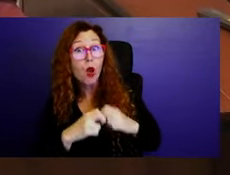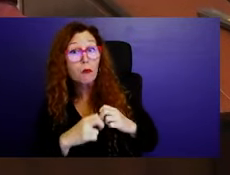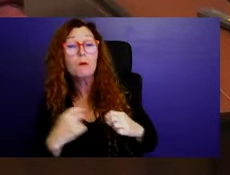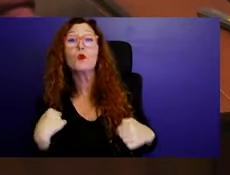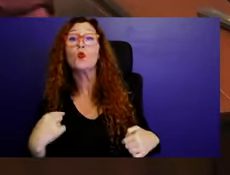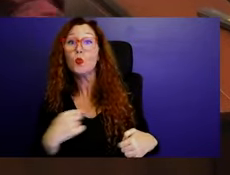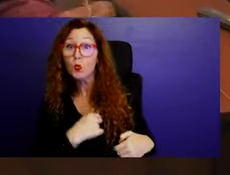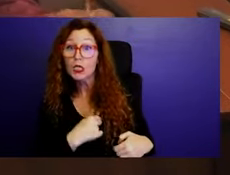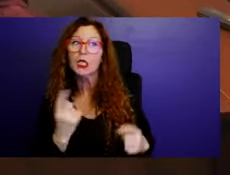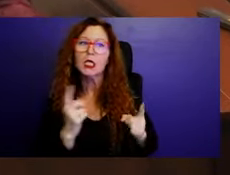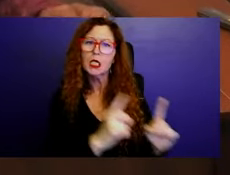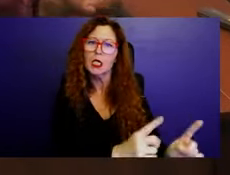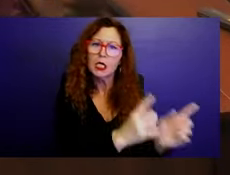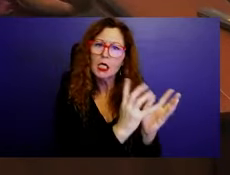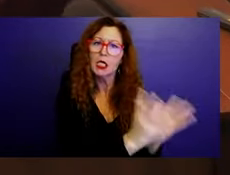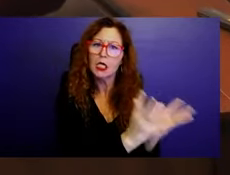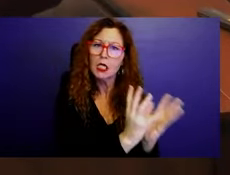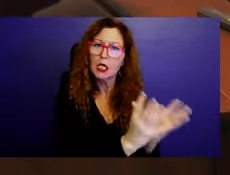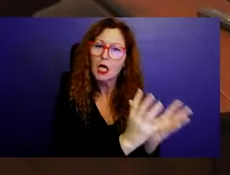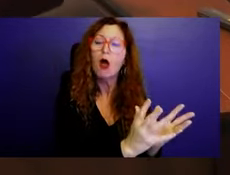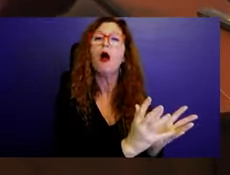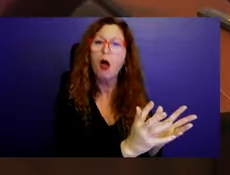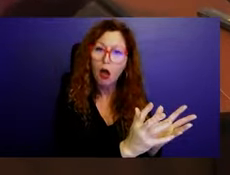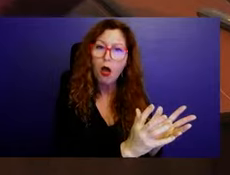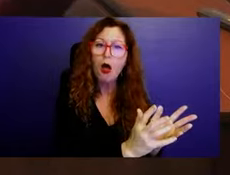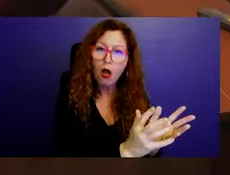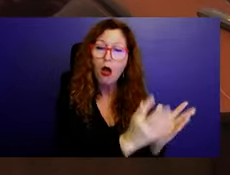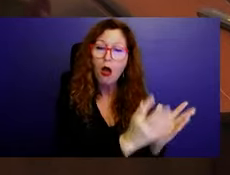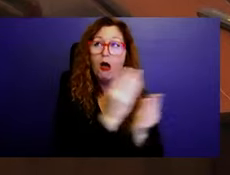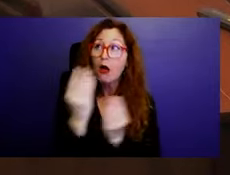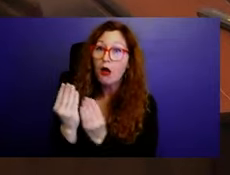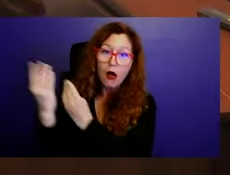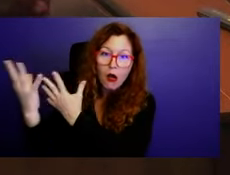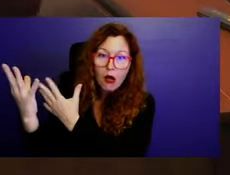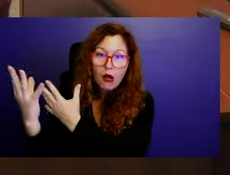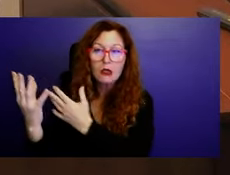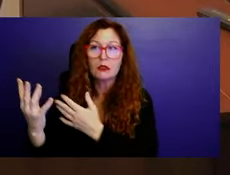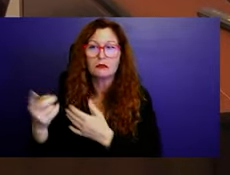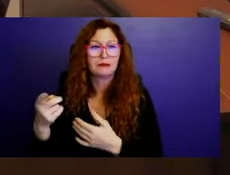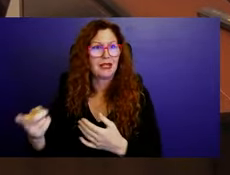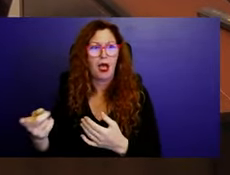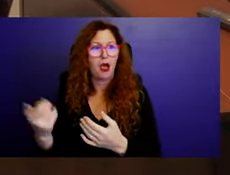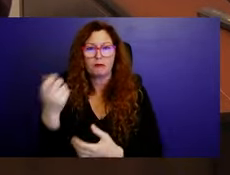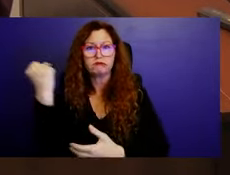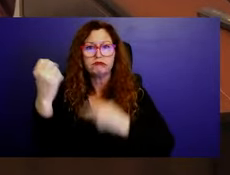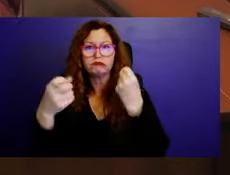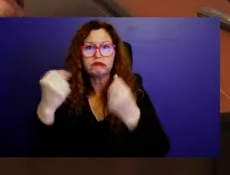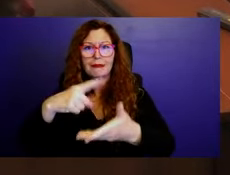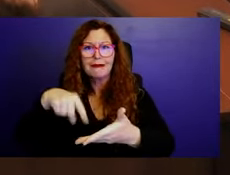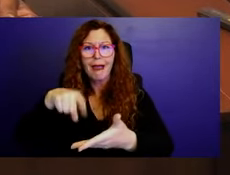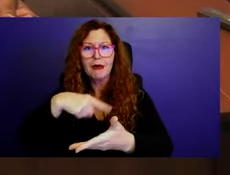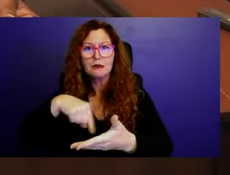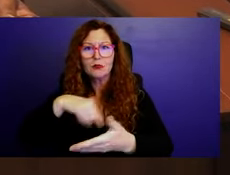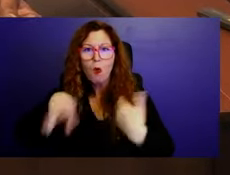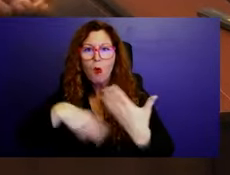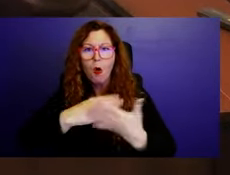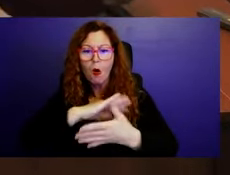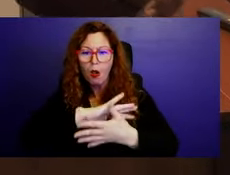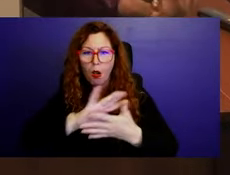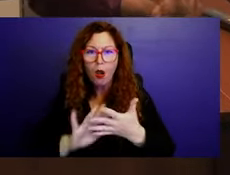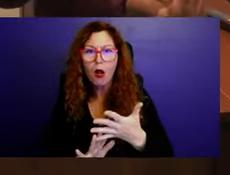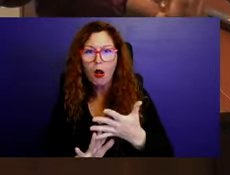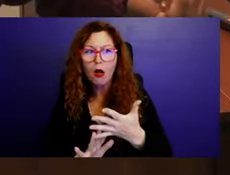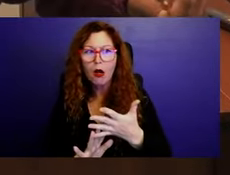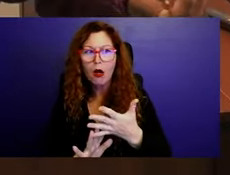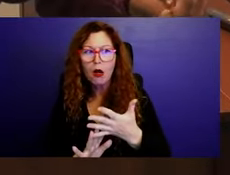with the police. But these boards have been taken away from the city and the citizens. We are the ones that are serving on these boards.